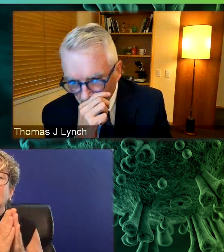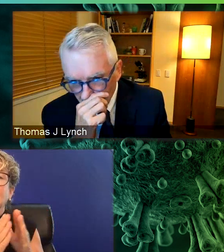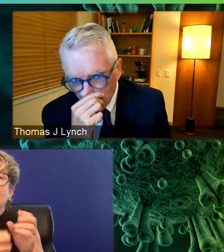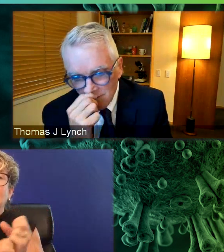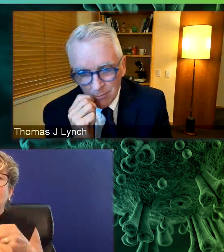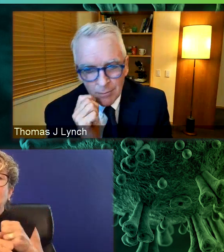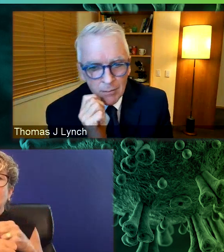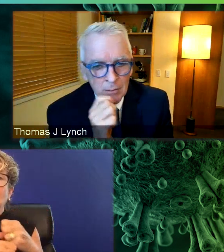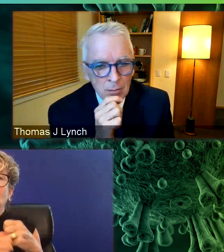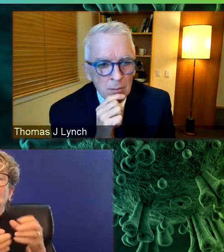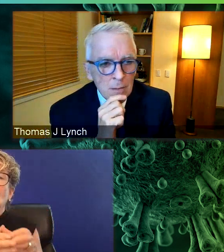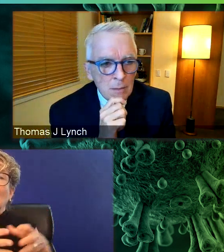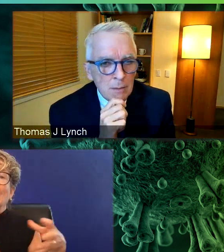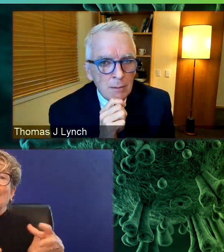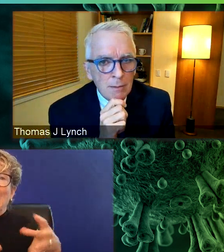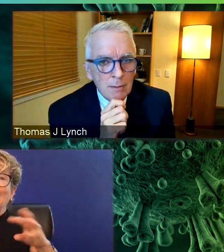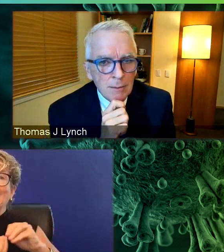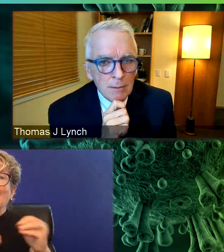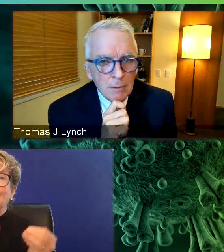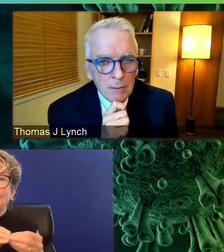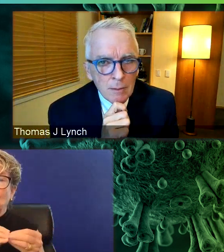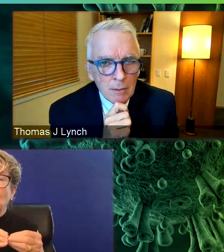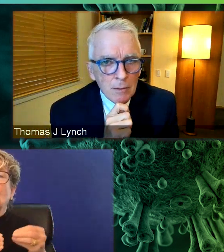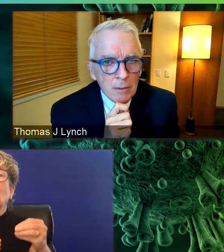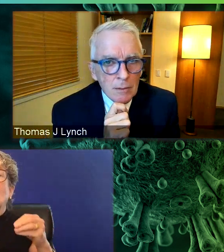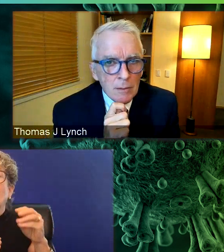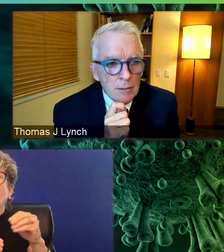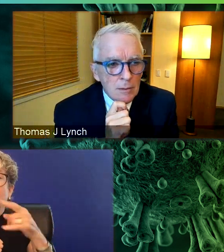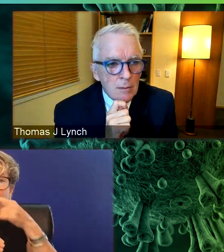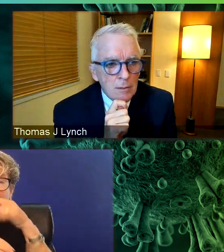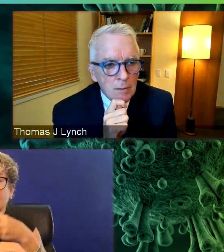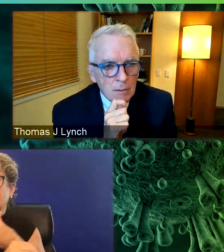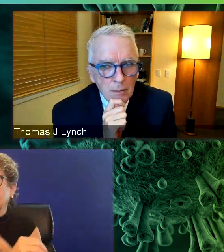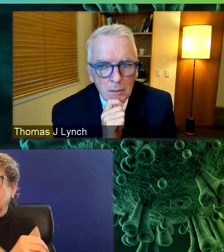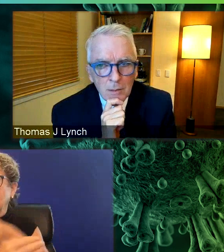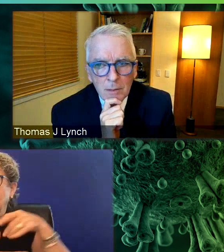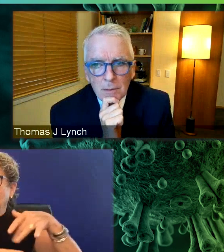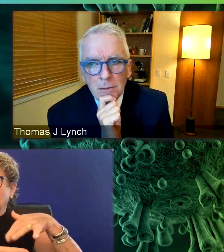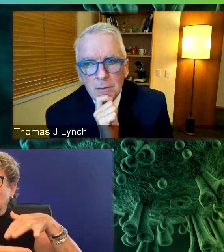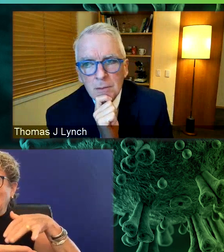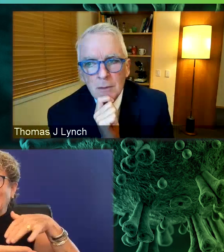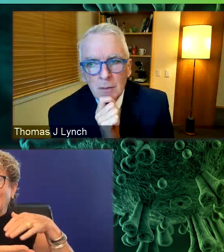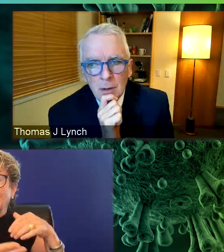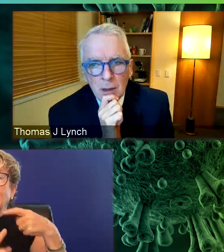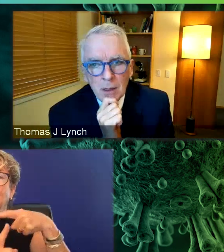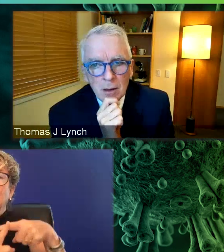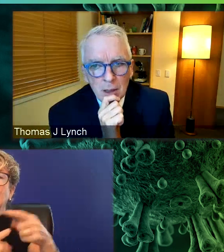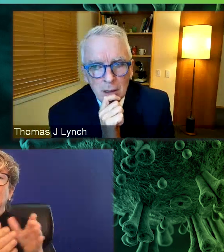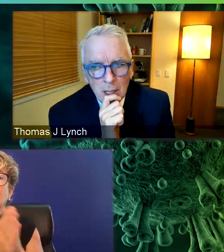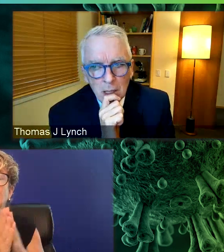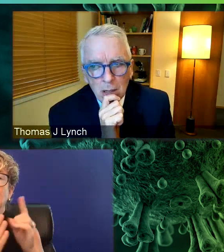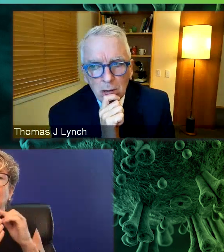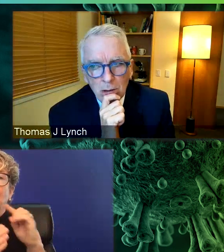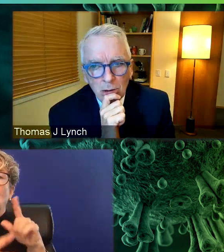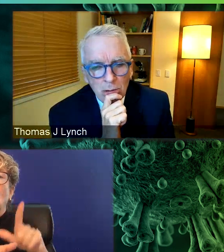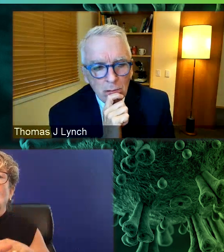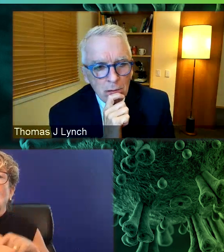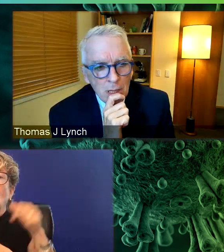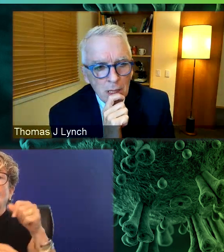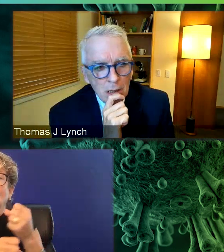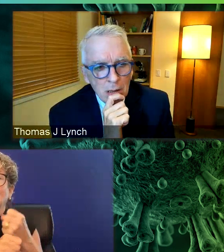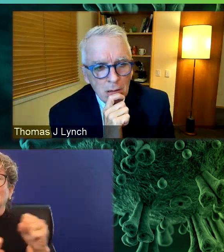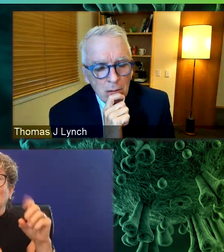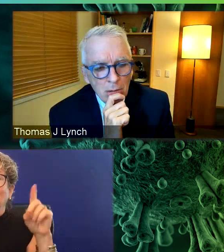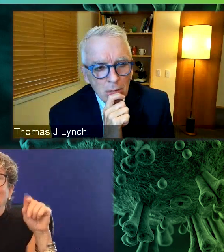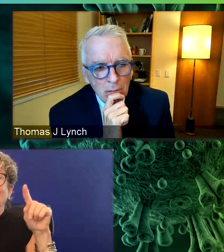cohort of patients being studied, as well as ask for kind of a longer safety data than had previously